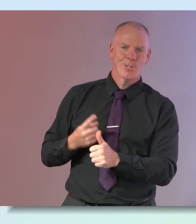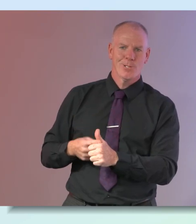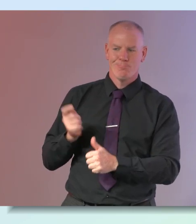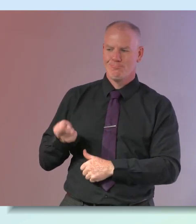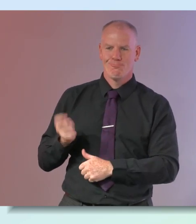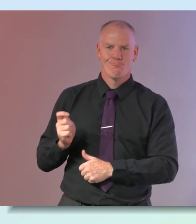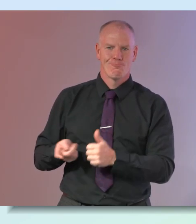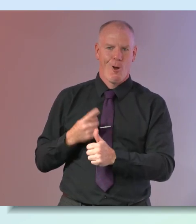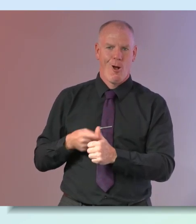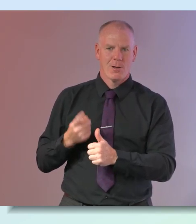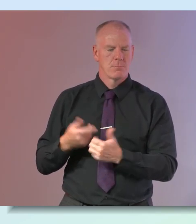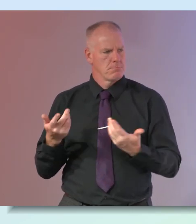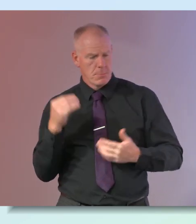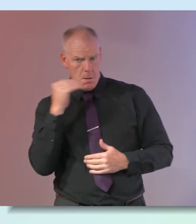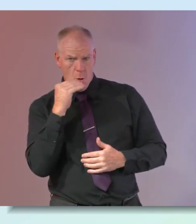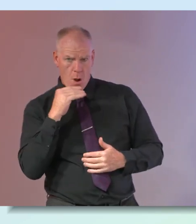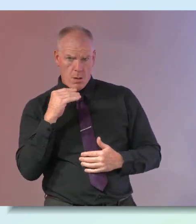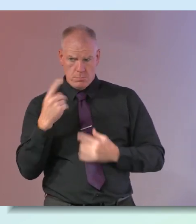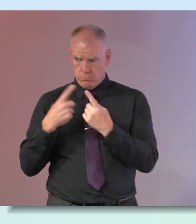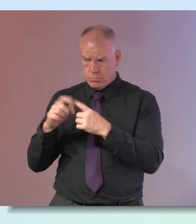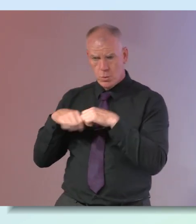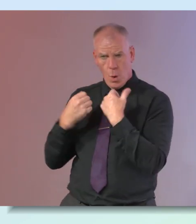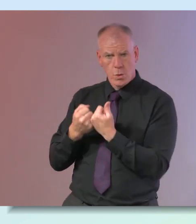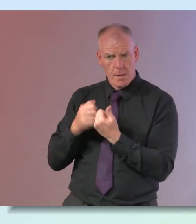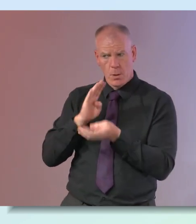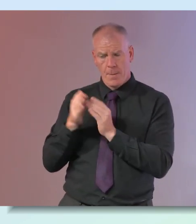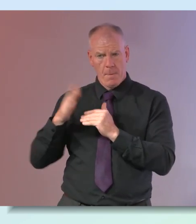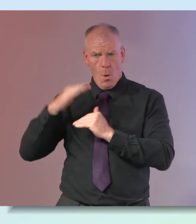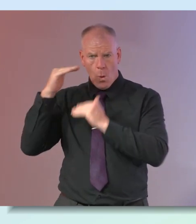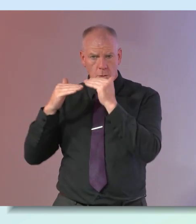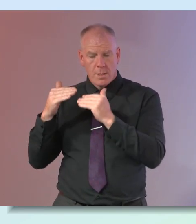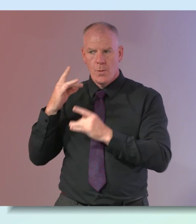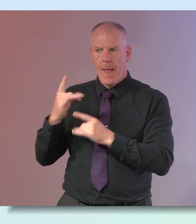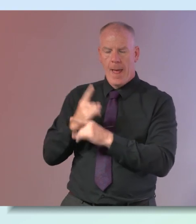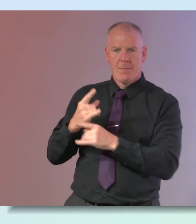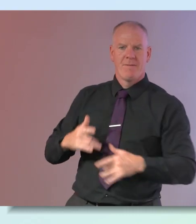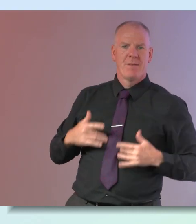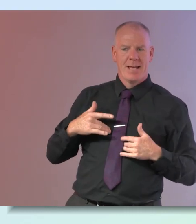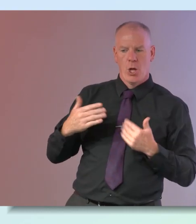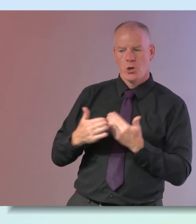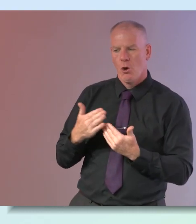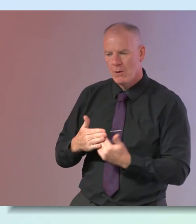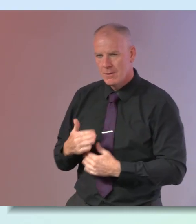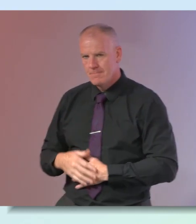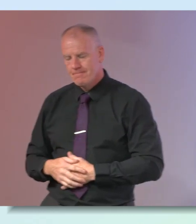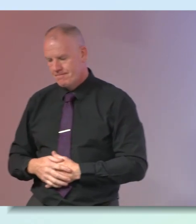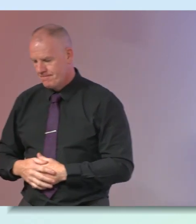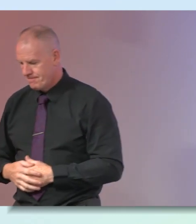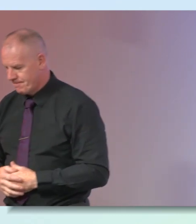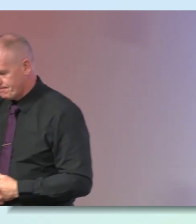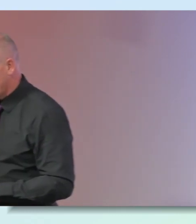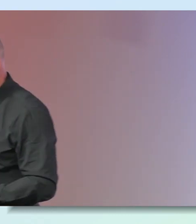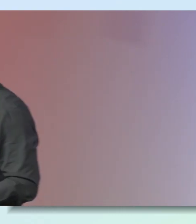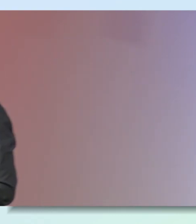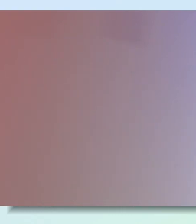socialization yeah how important is socialization as we as we get older to keep us young critically important it doesn't mean that we're all built in the same